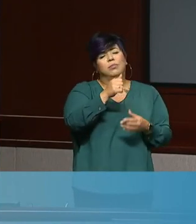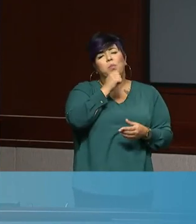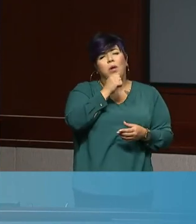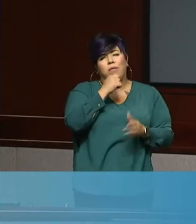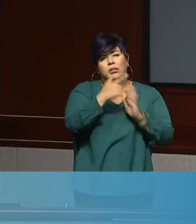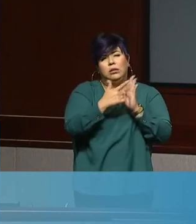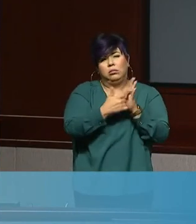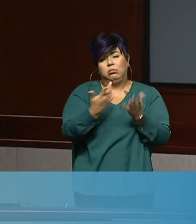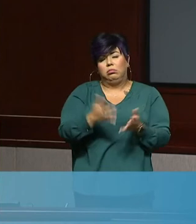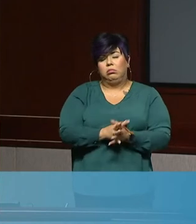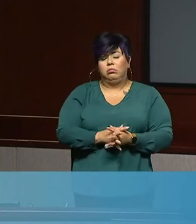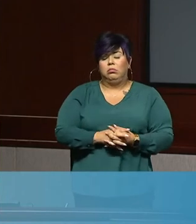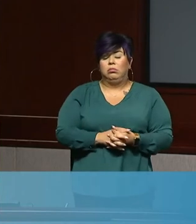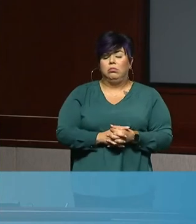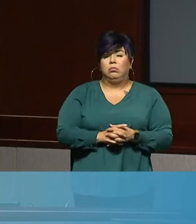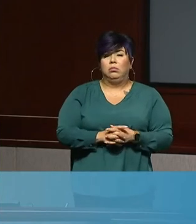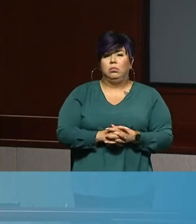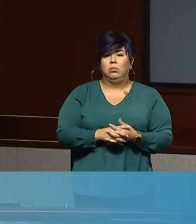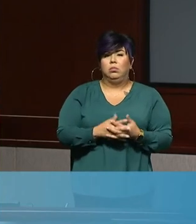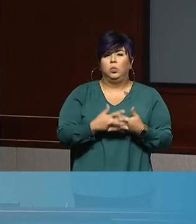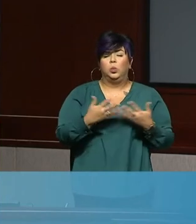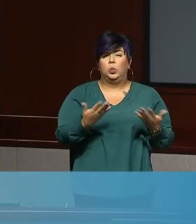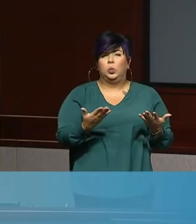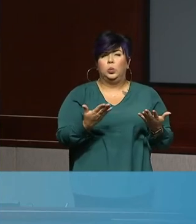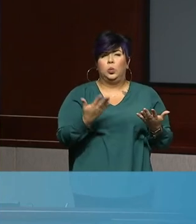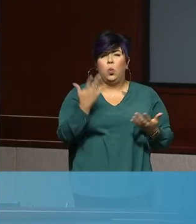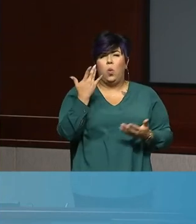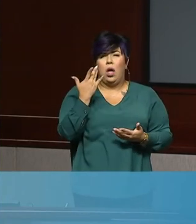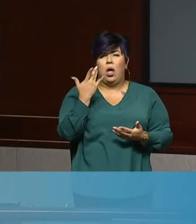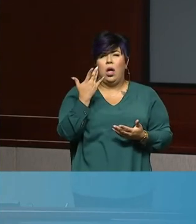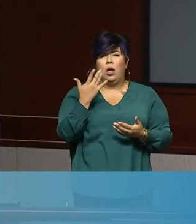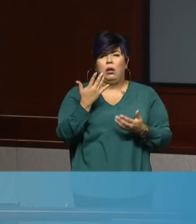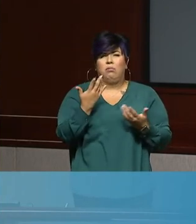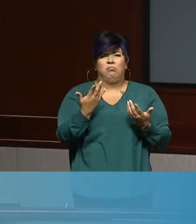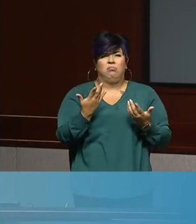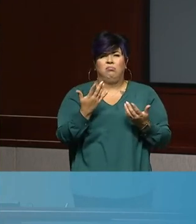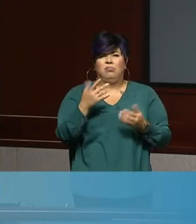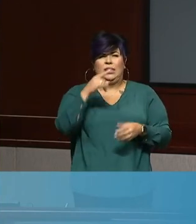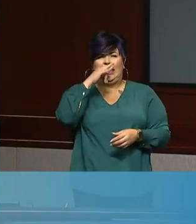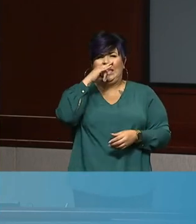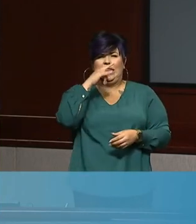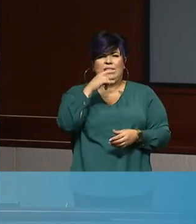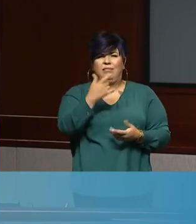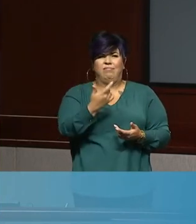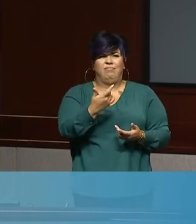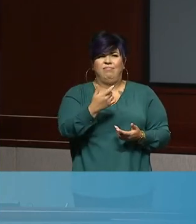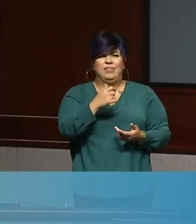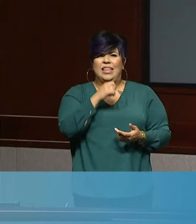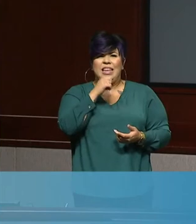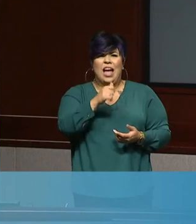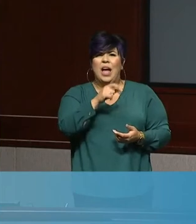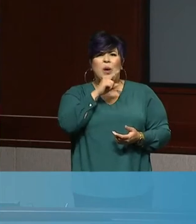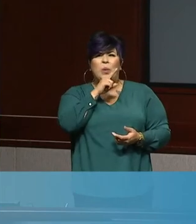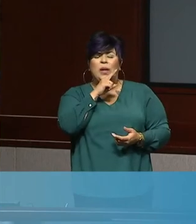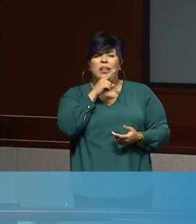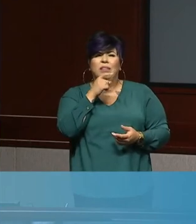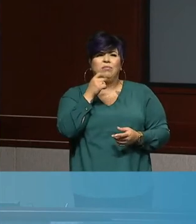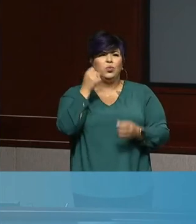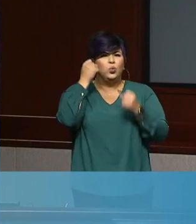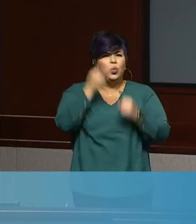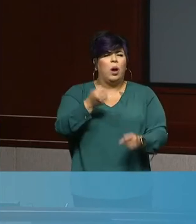Okay. Is there a reason the majority of children aren't affected is because they don't typically have underlying health conditions,